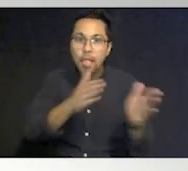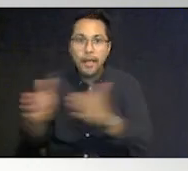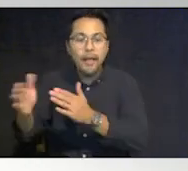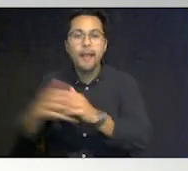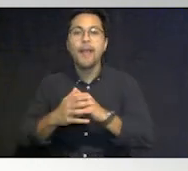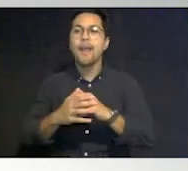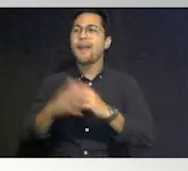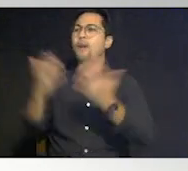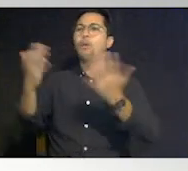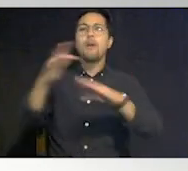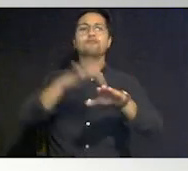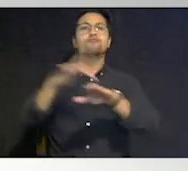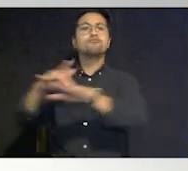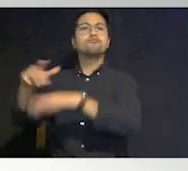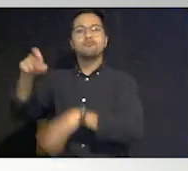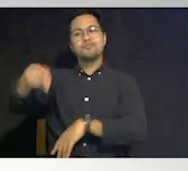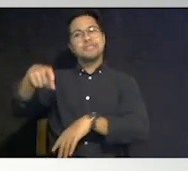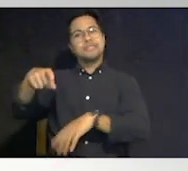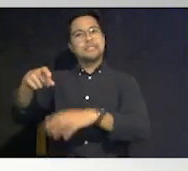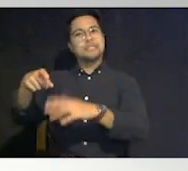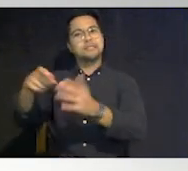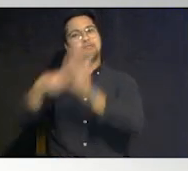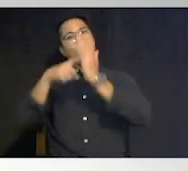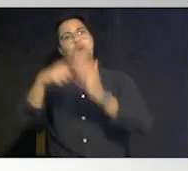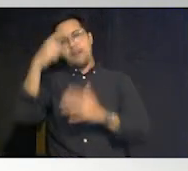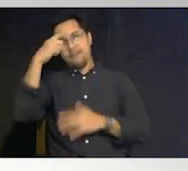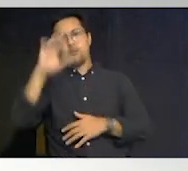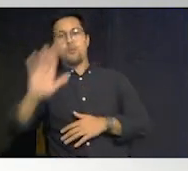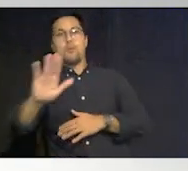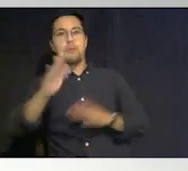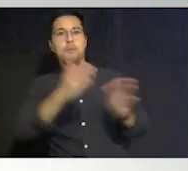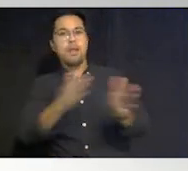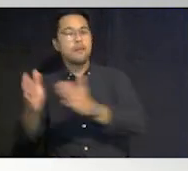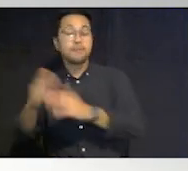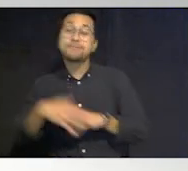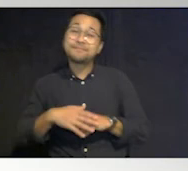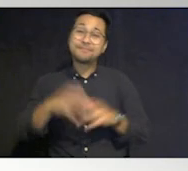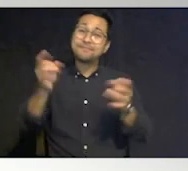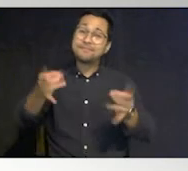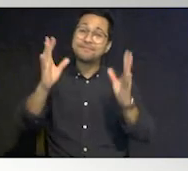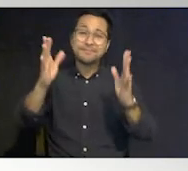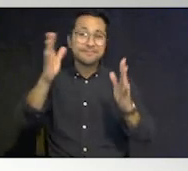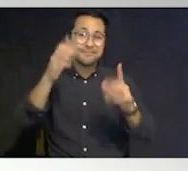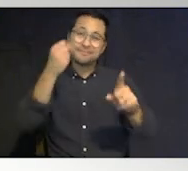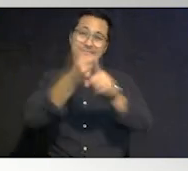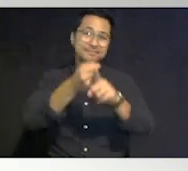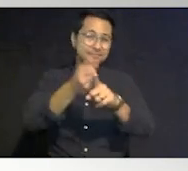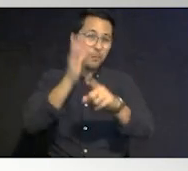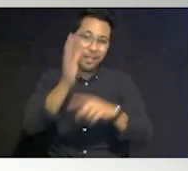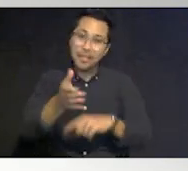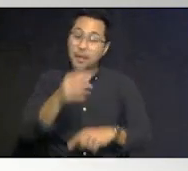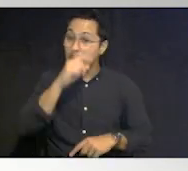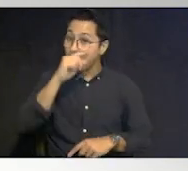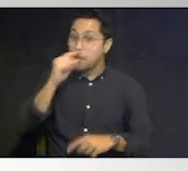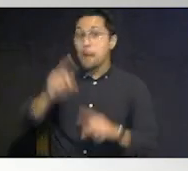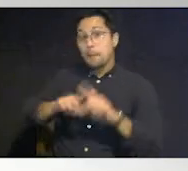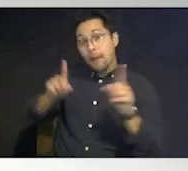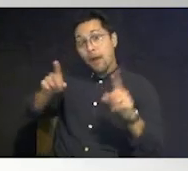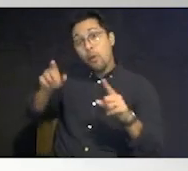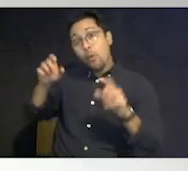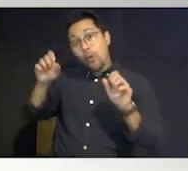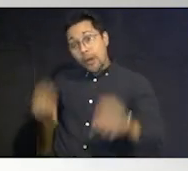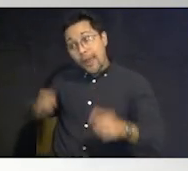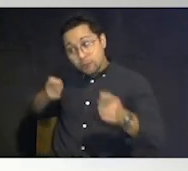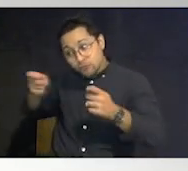will you need in order to put that plan into action disasters are going to happen but what we have control over is how we